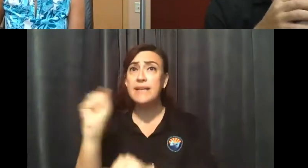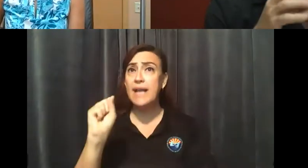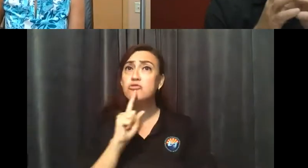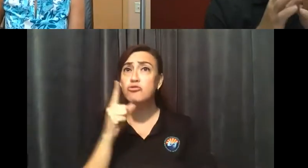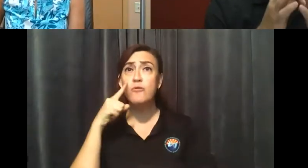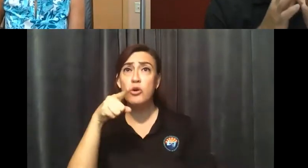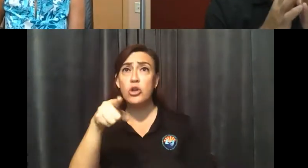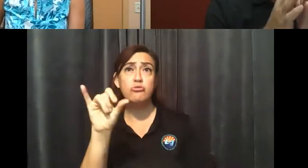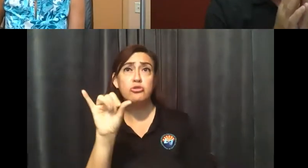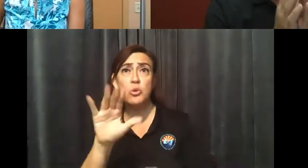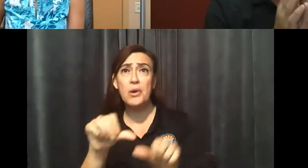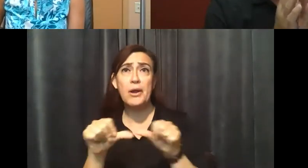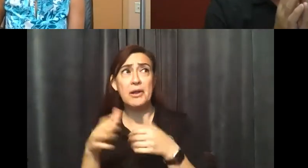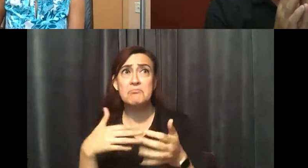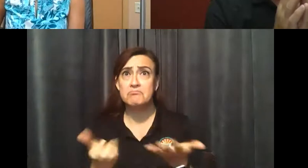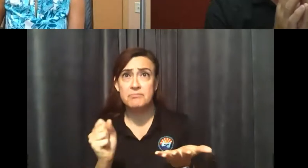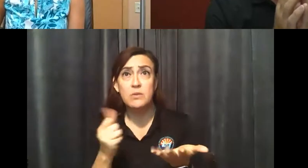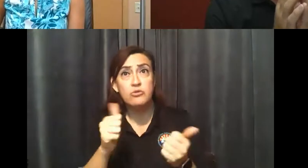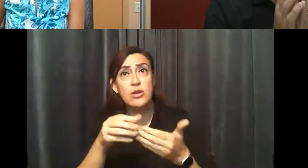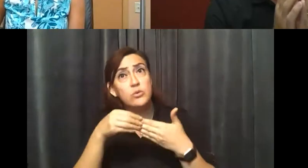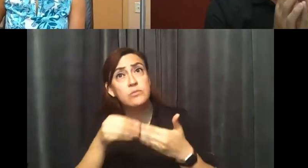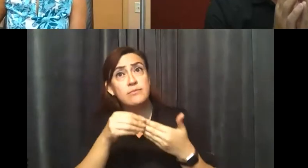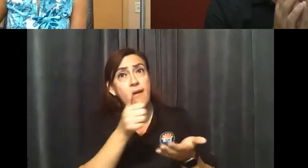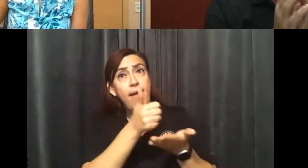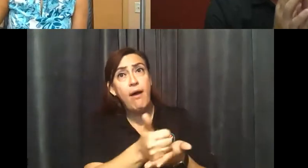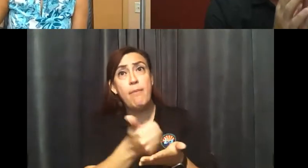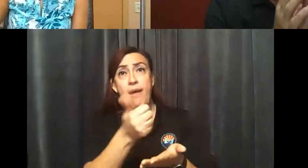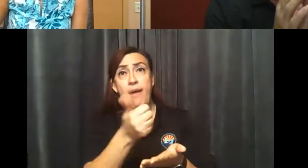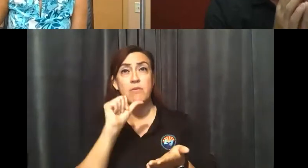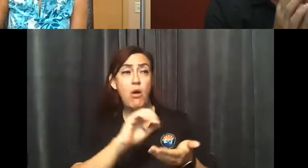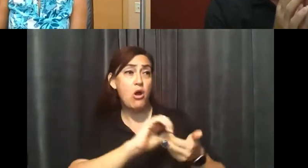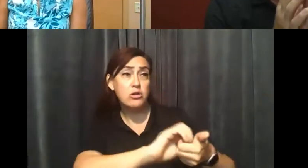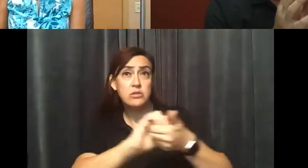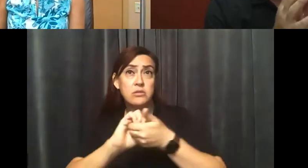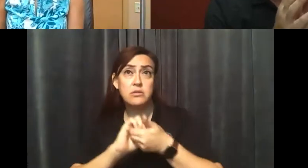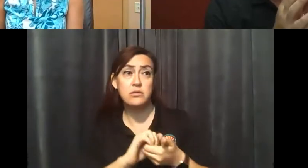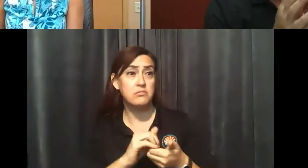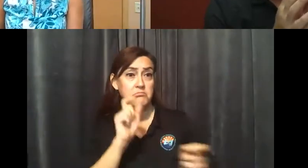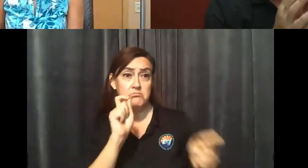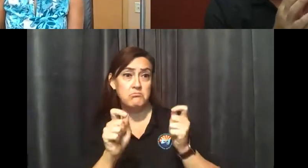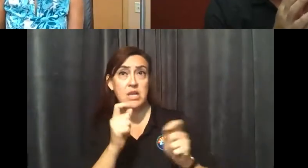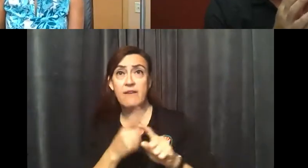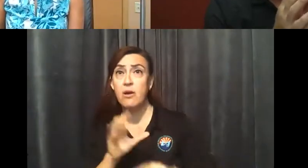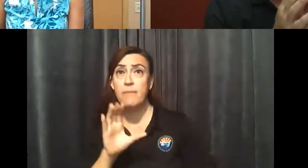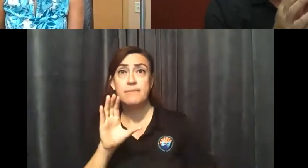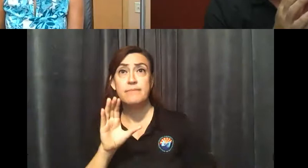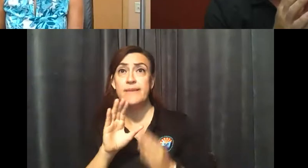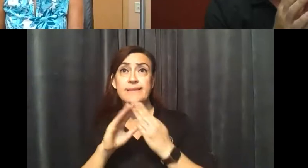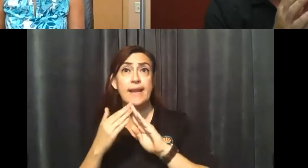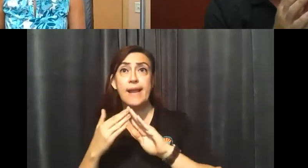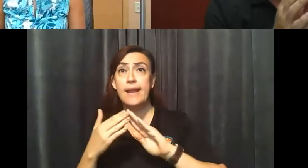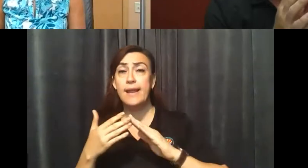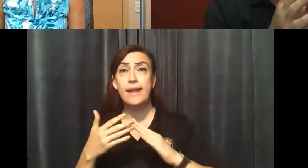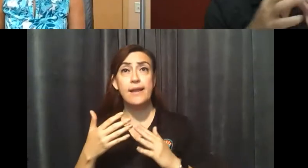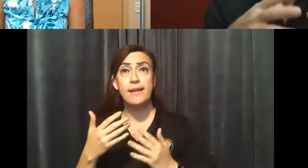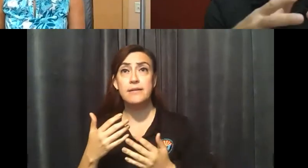here helping any of our bars if there's a need from the city side of things with a food truck or,